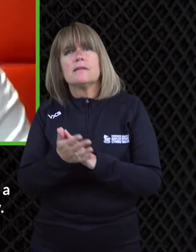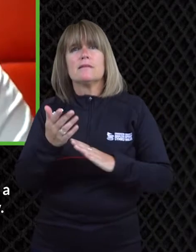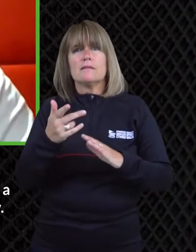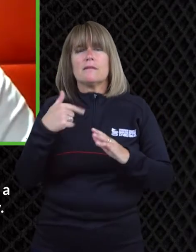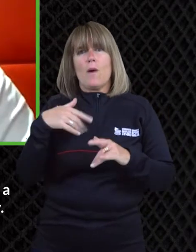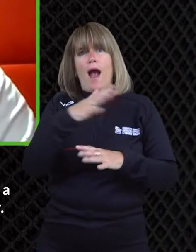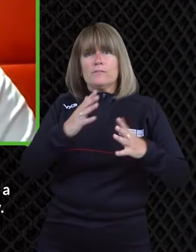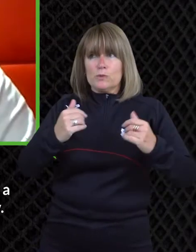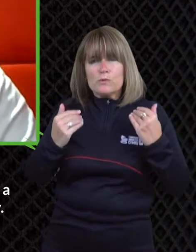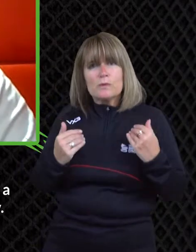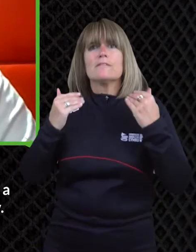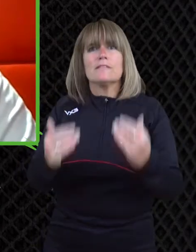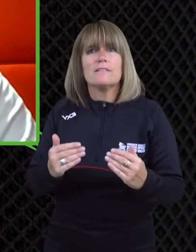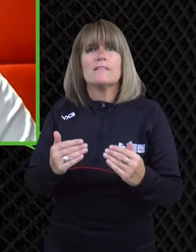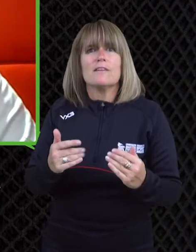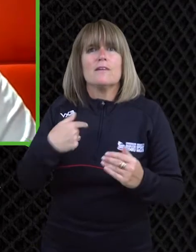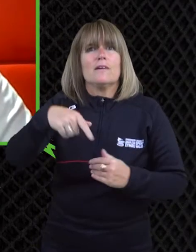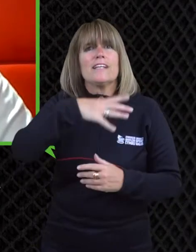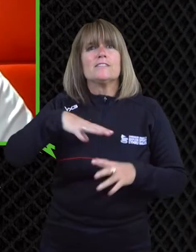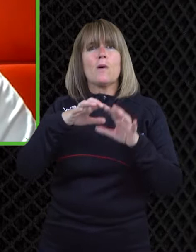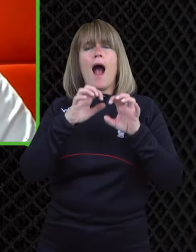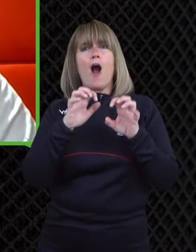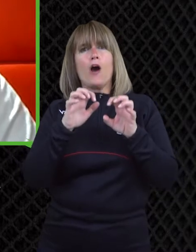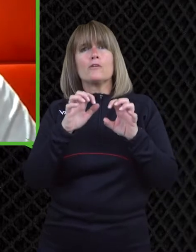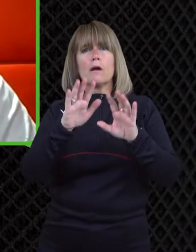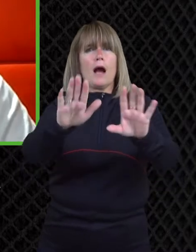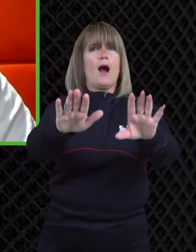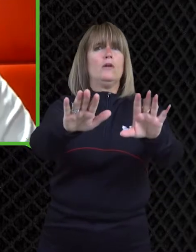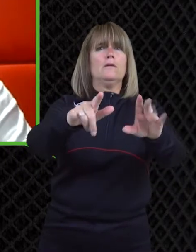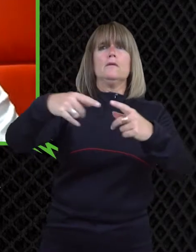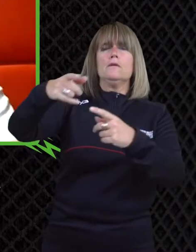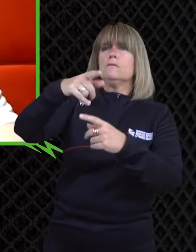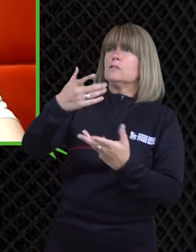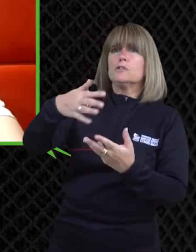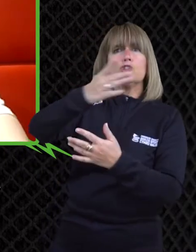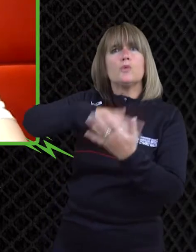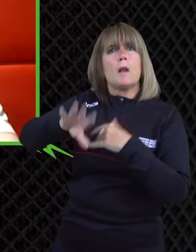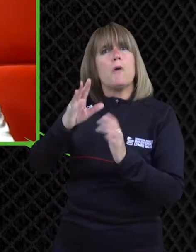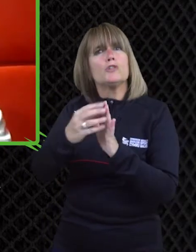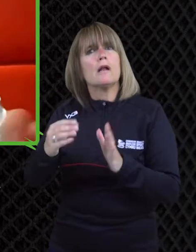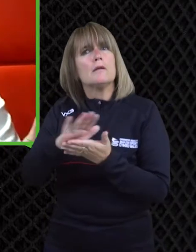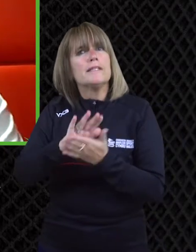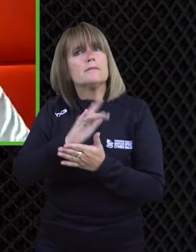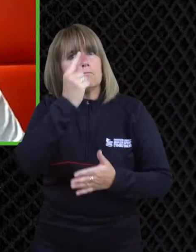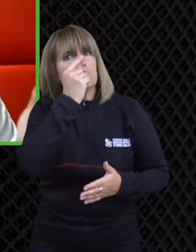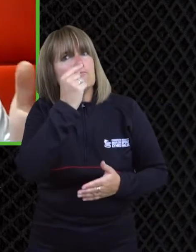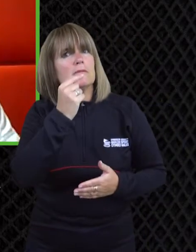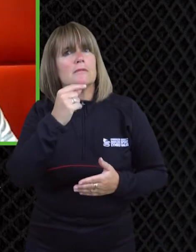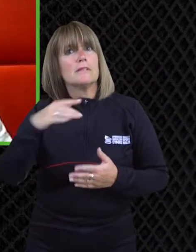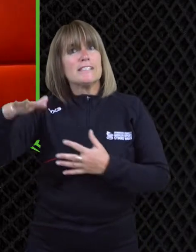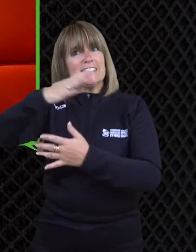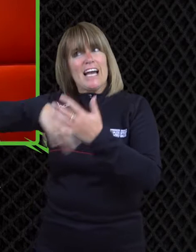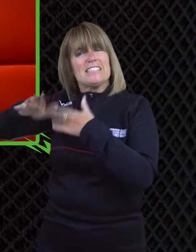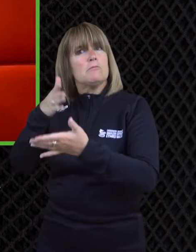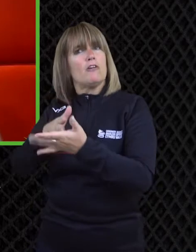and the social model of disability i think a lot of people in the media um and i'm not slating them it's just